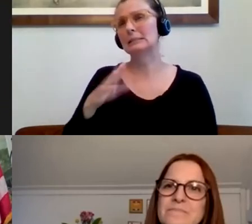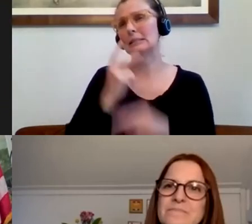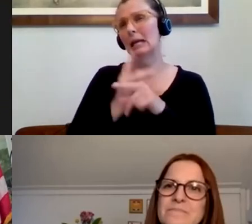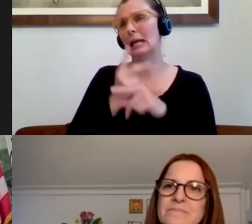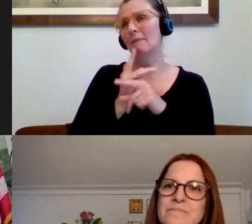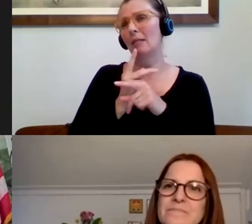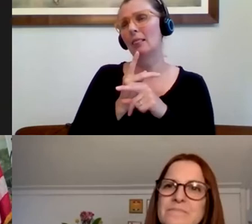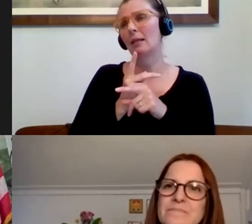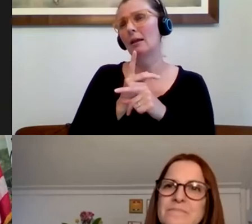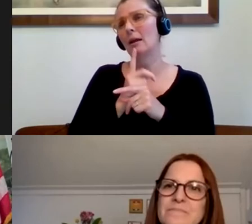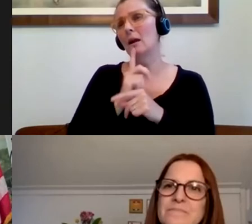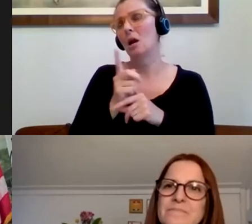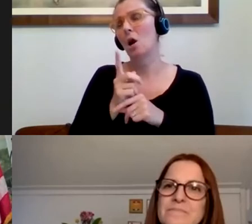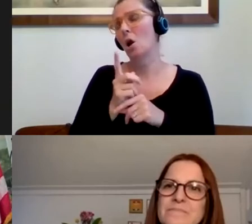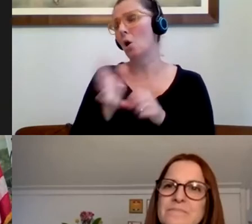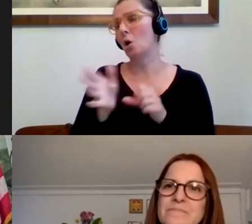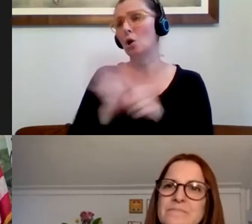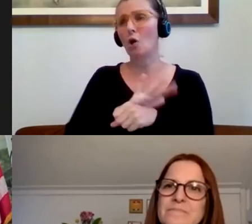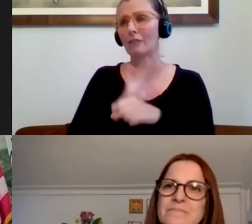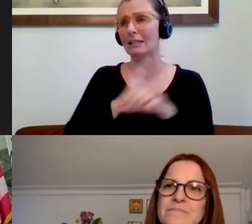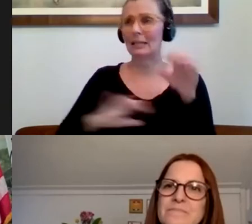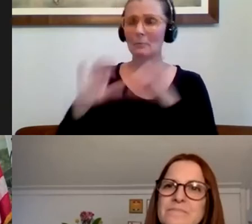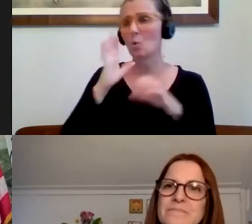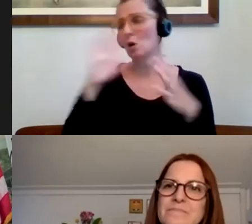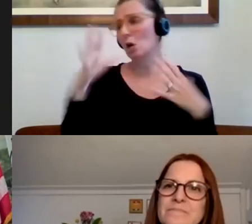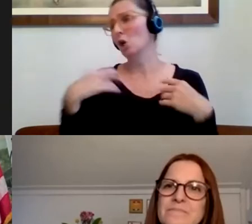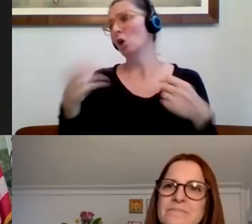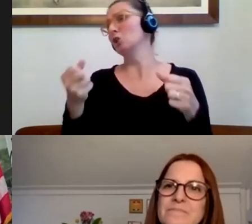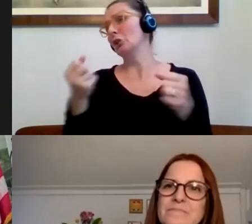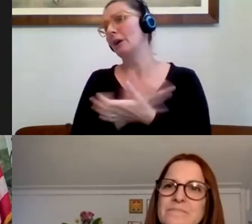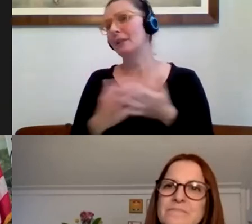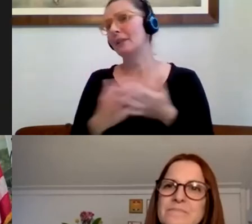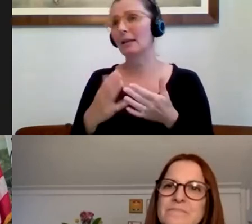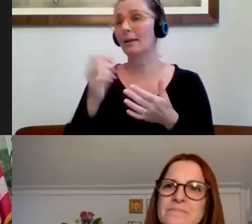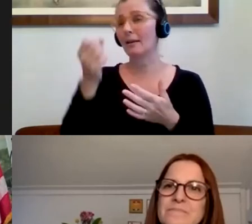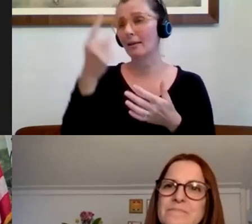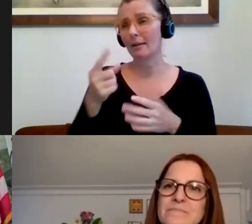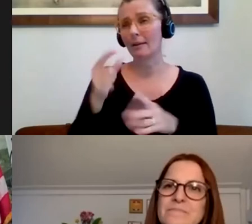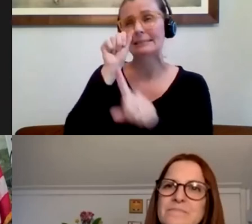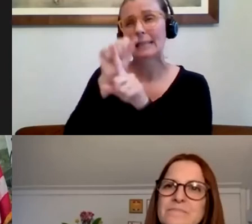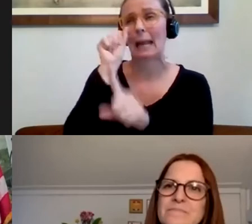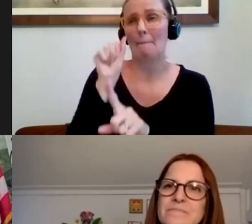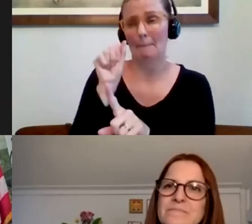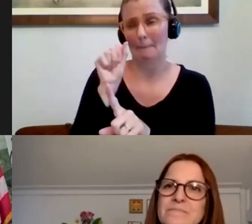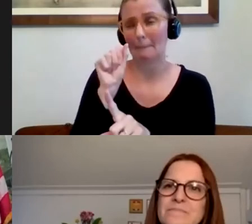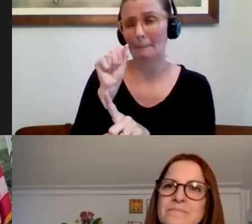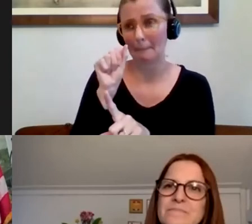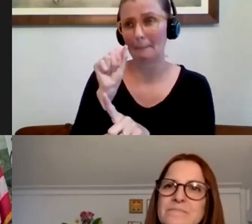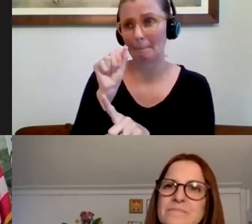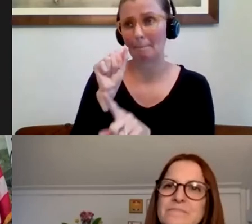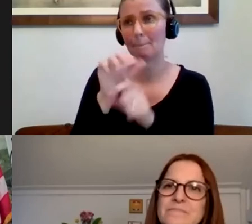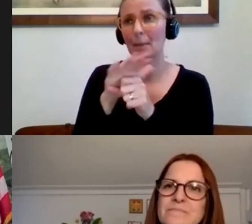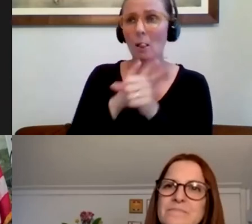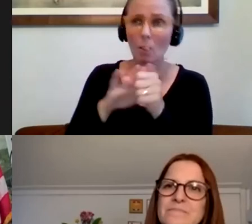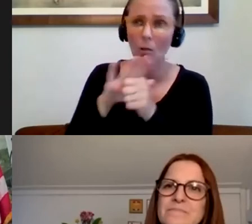that are going to cure everything. Please don't fall for those scams. Your local grocery store, your local Walgreens,